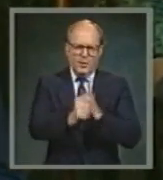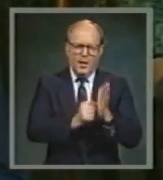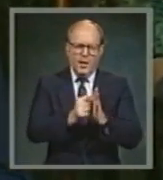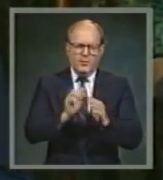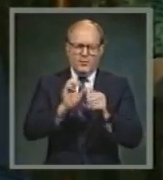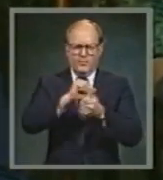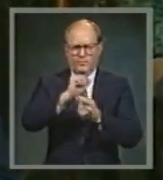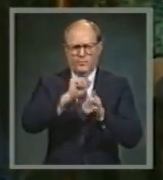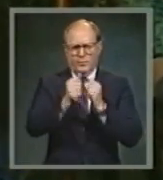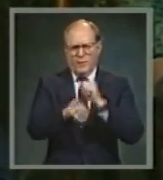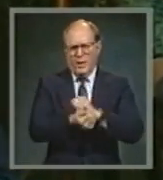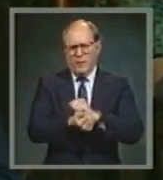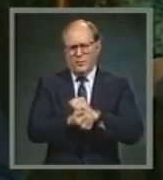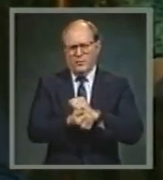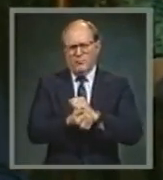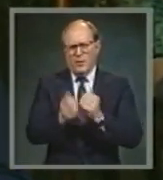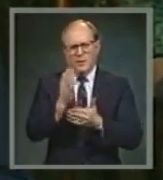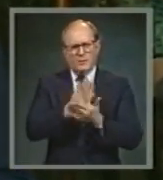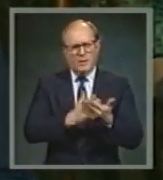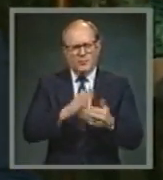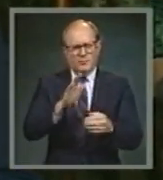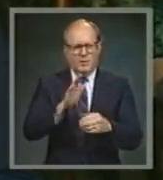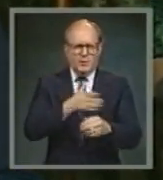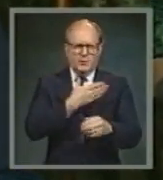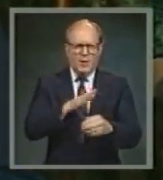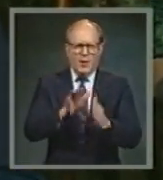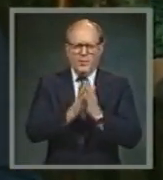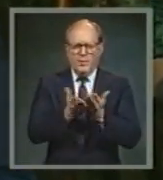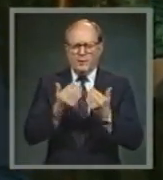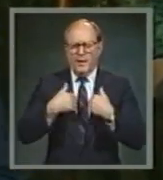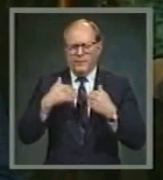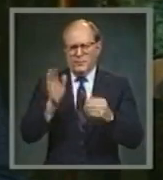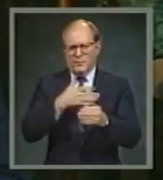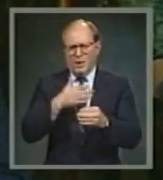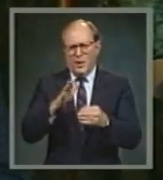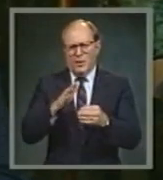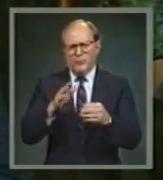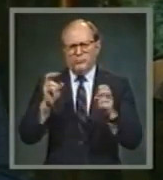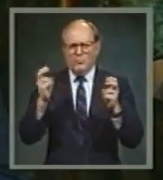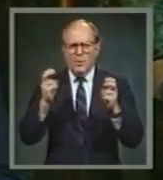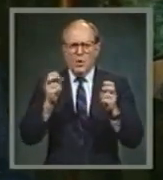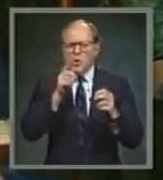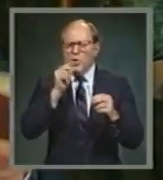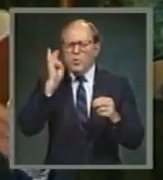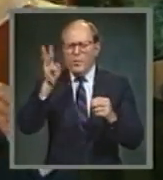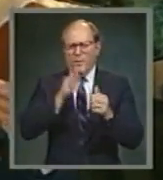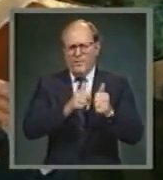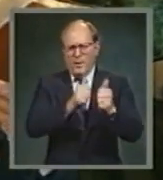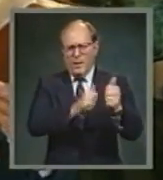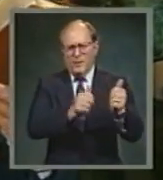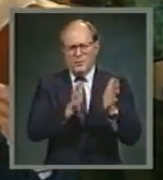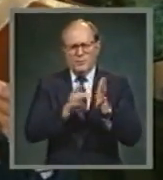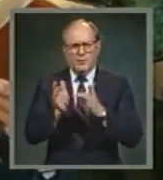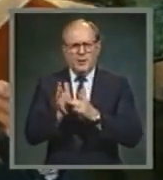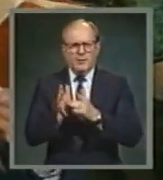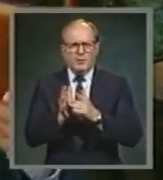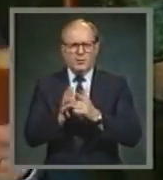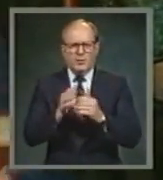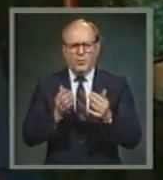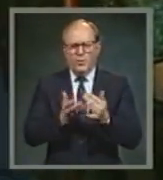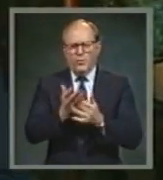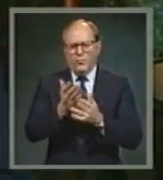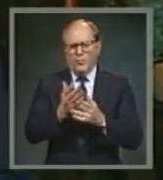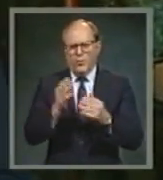thought, some hymn books have a song that asks, Who will follow Jesus, standing for the right, holding up His banner in the